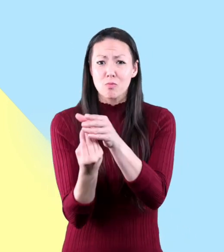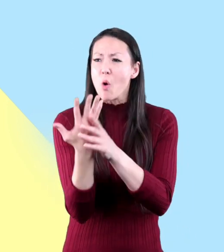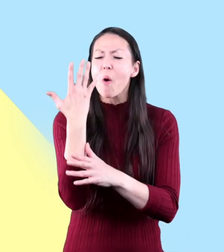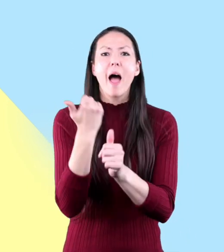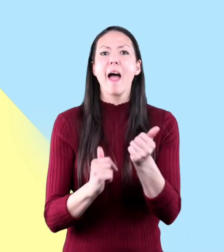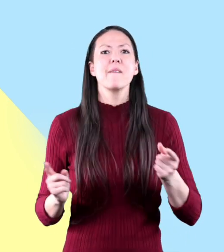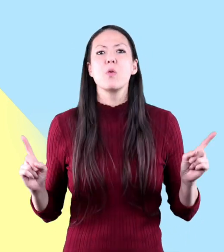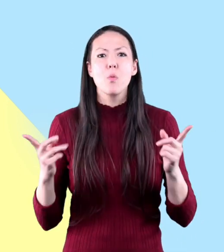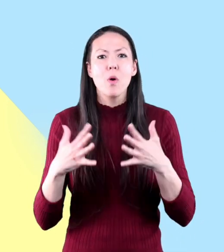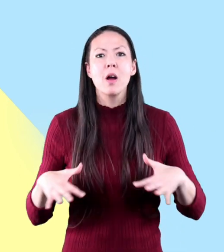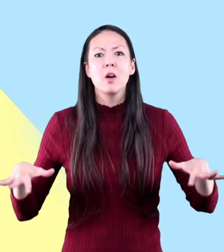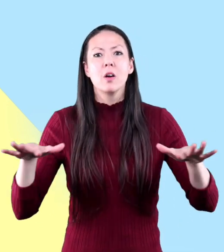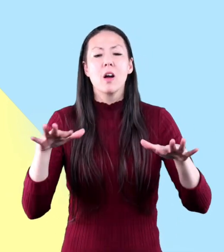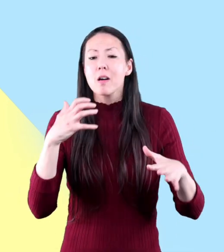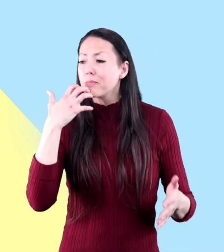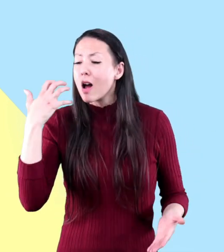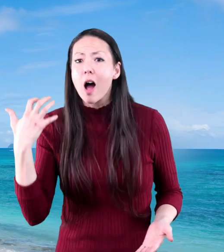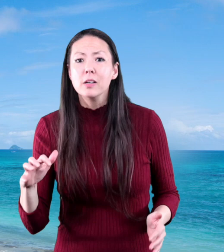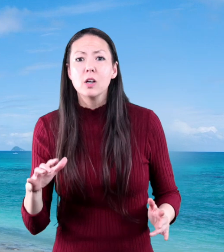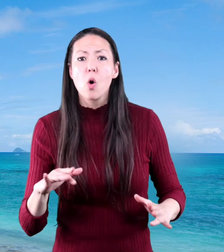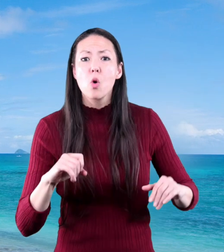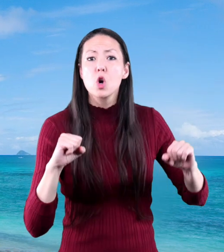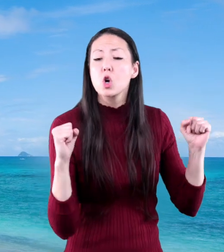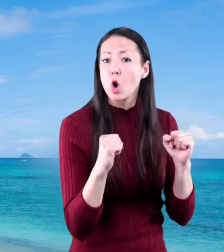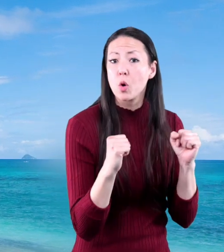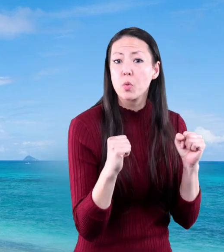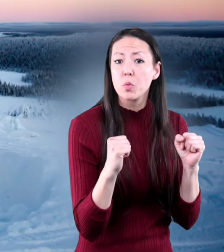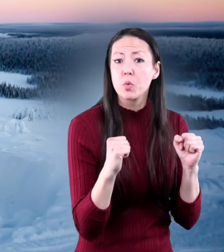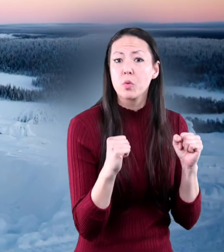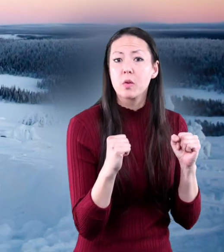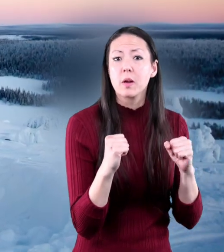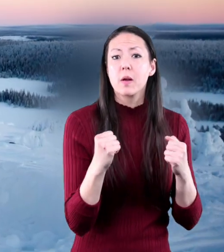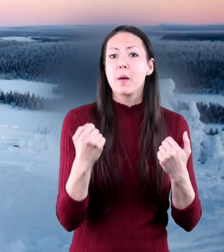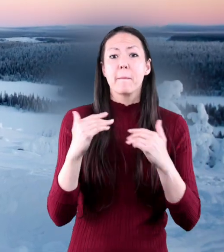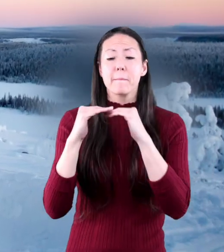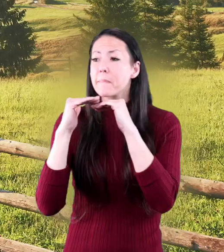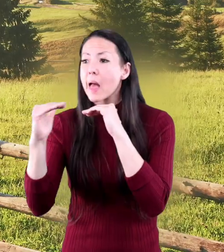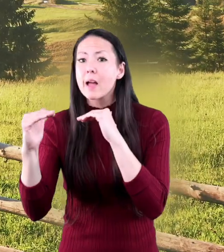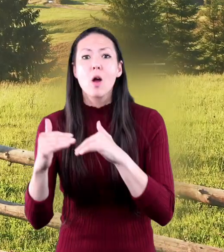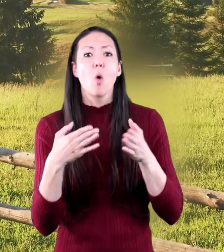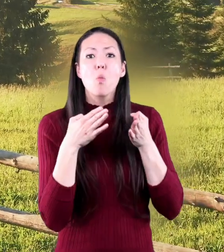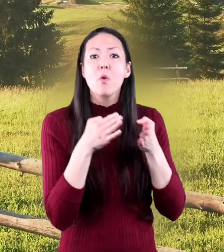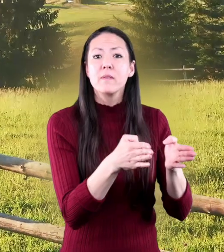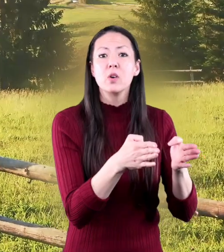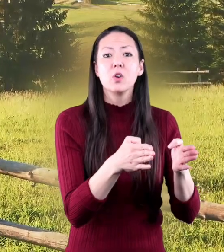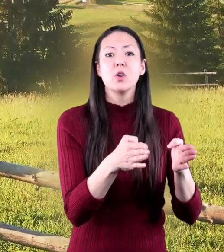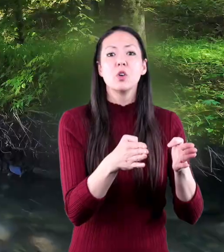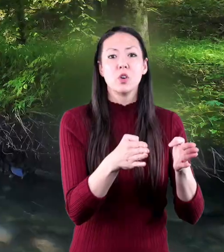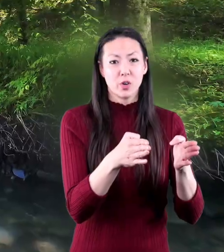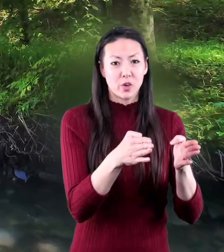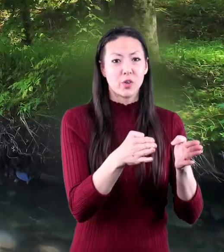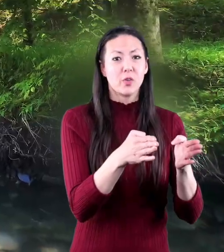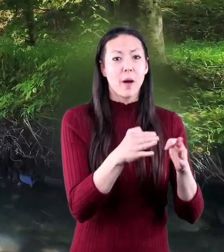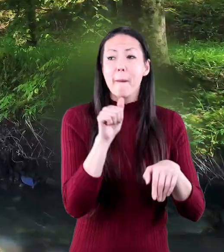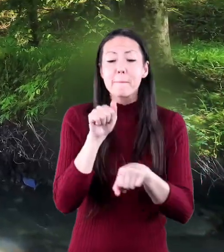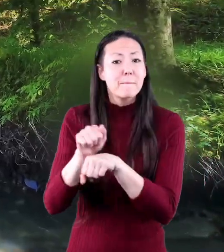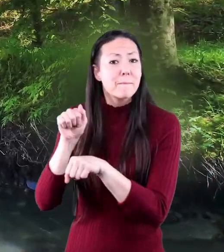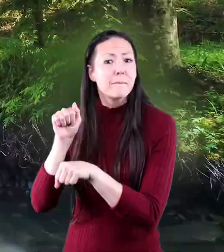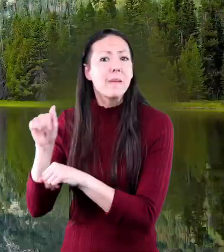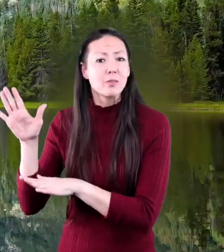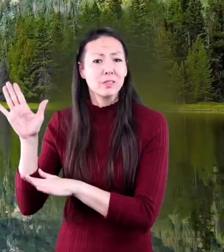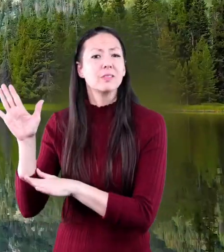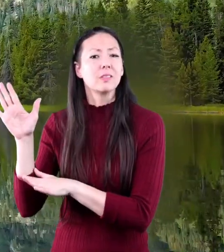Trees can grow almost anywhere. Where it's hot, where it's cold, on the plains, by the river,